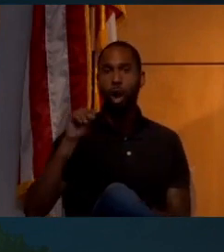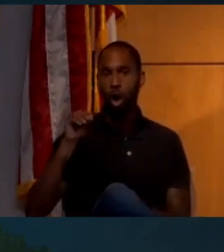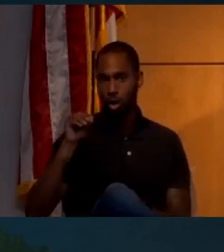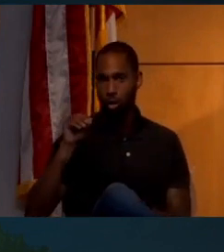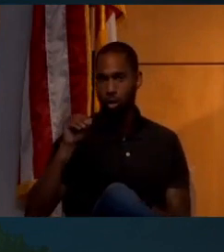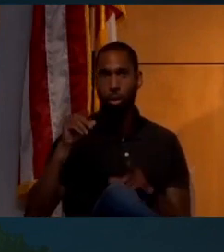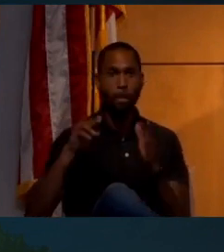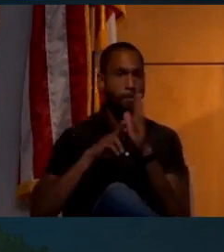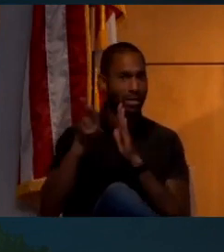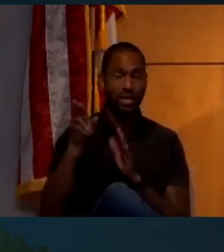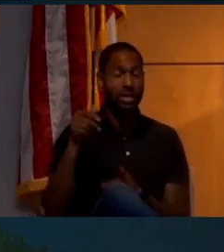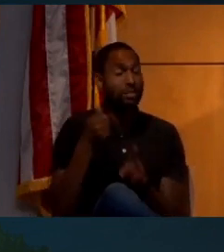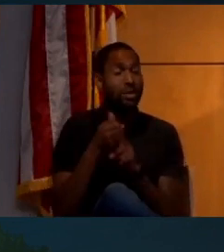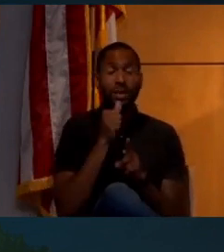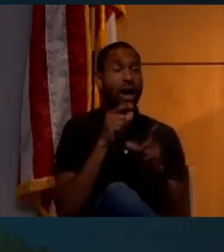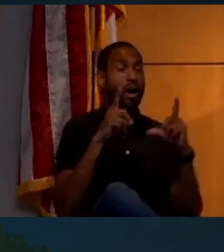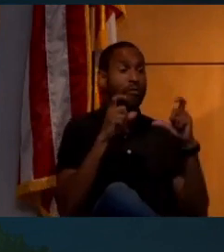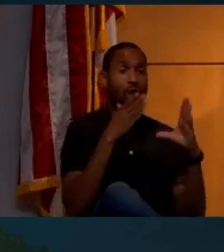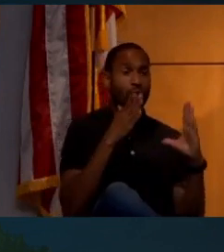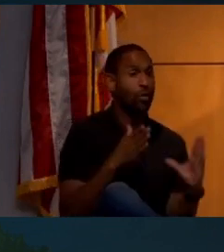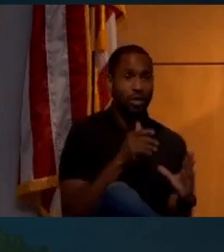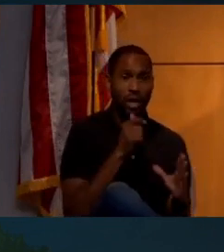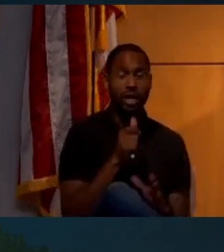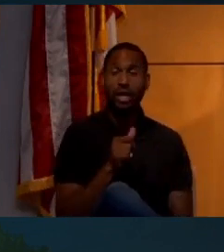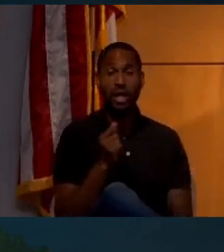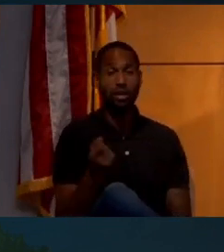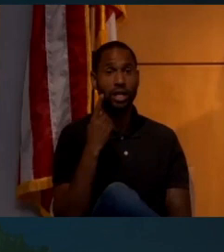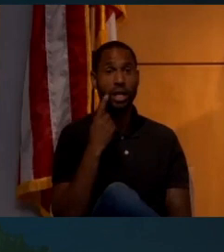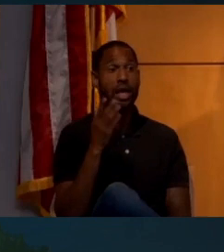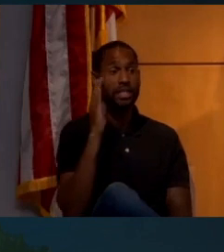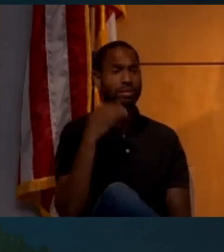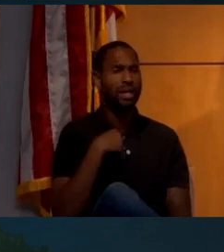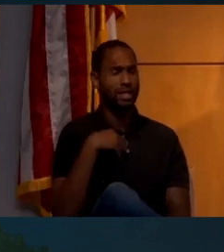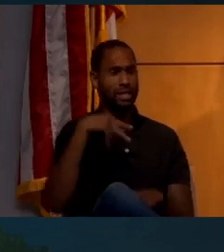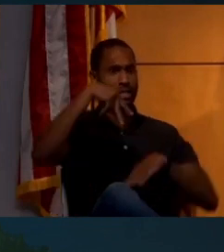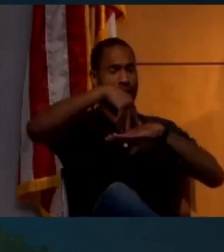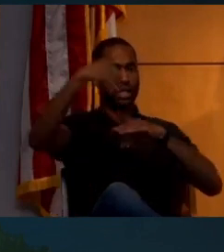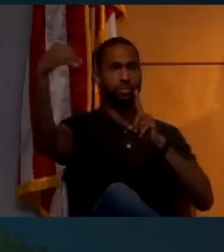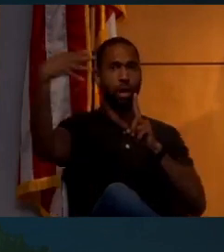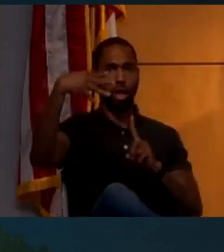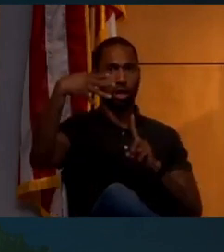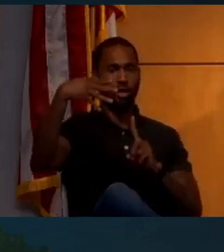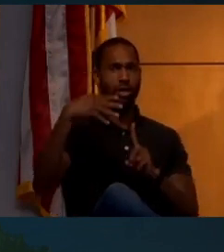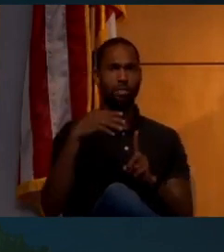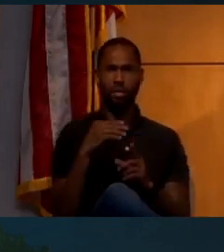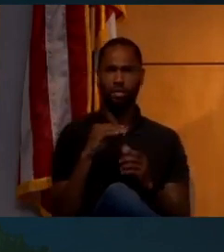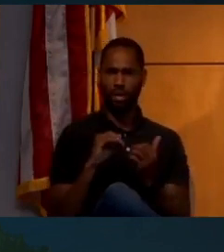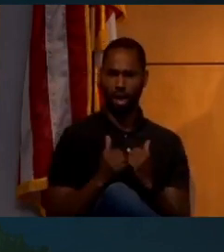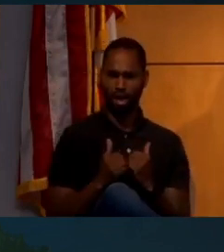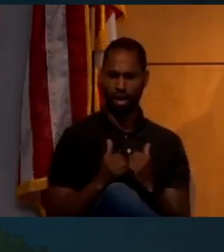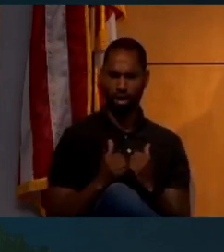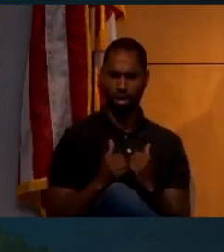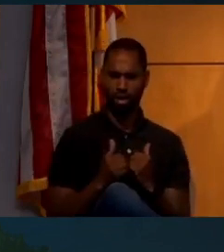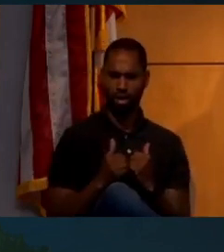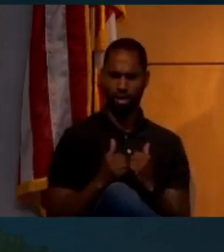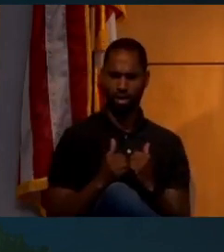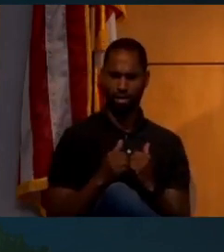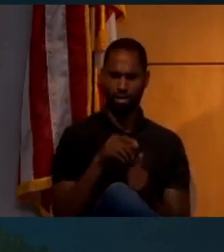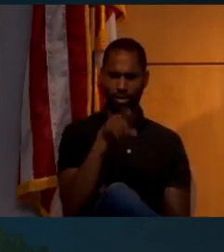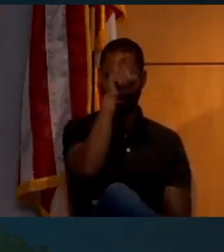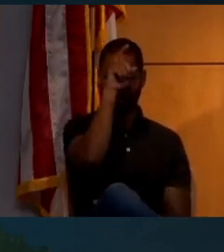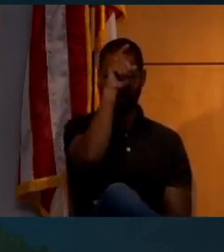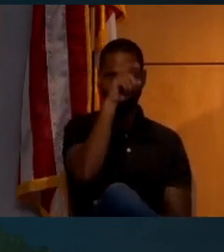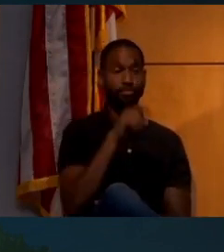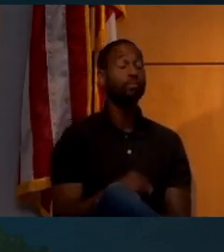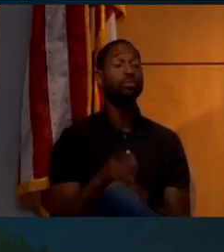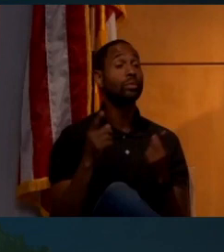again, not a photographer. And he says, I don't understand. It looks like he's standing in a spotlight, but I don't understand how that can be. And it turns